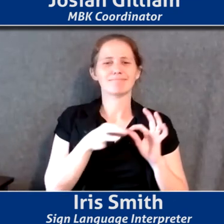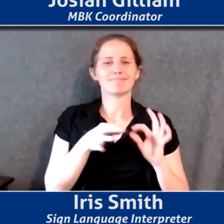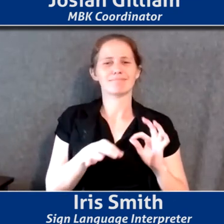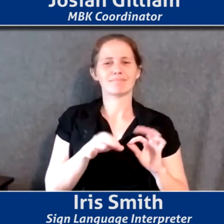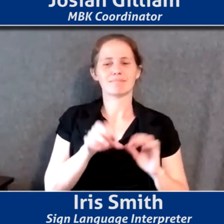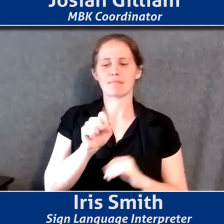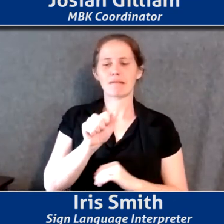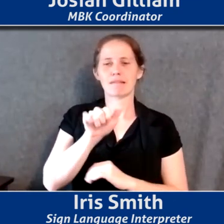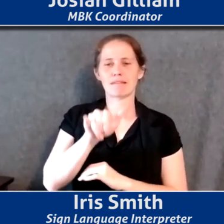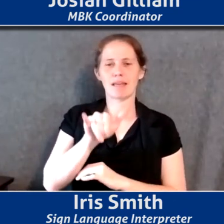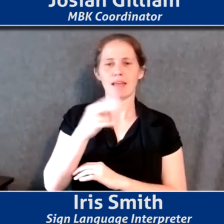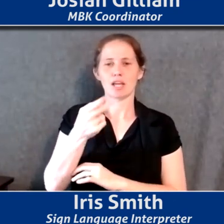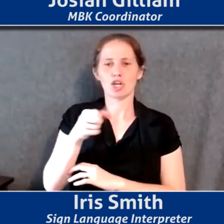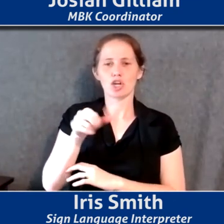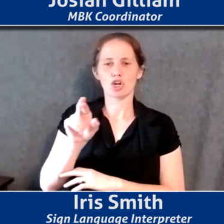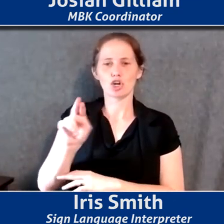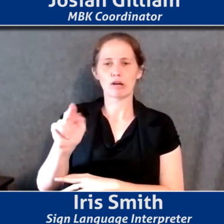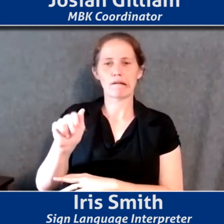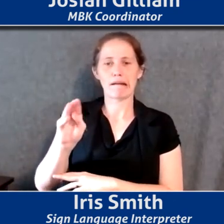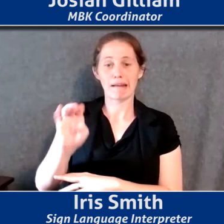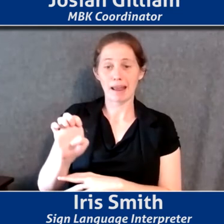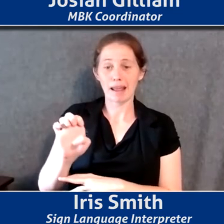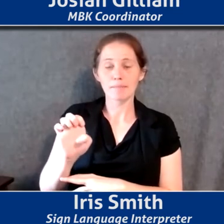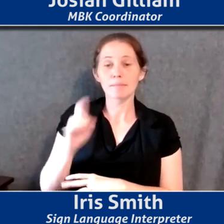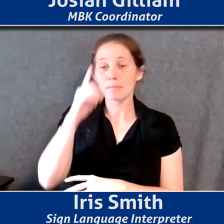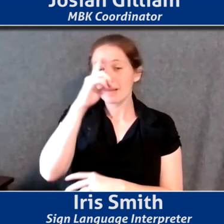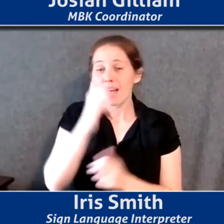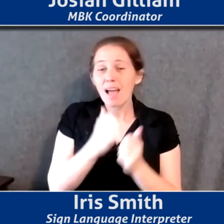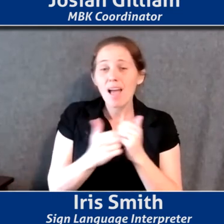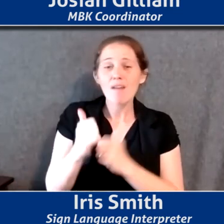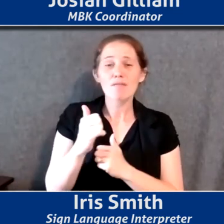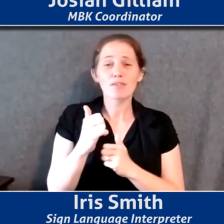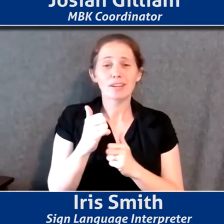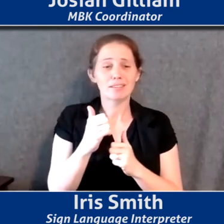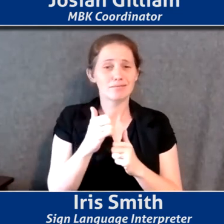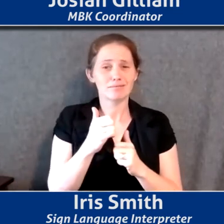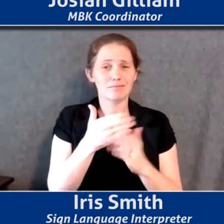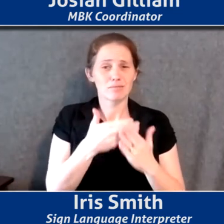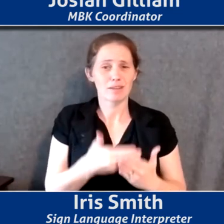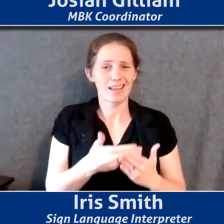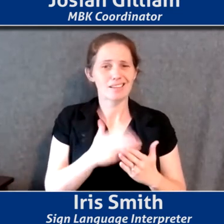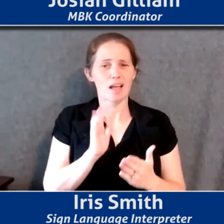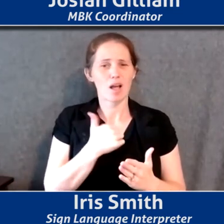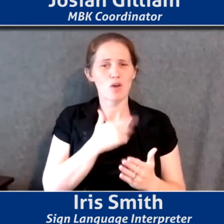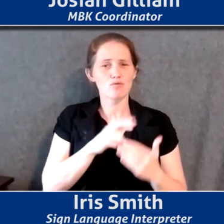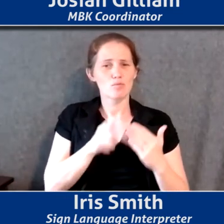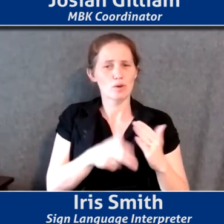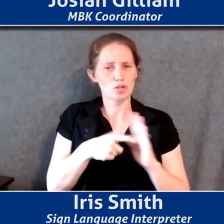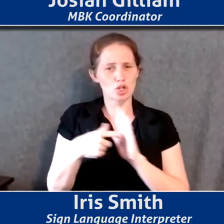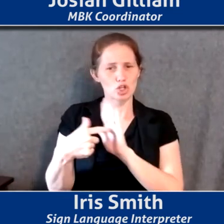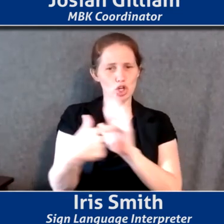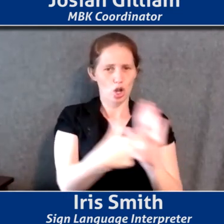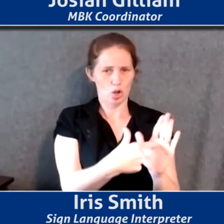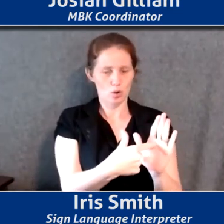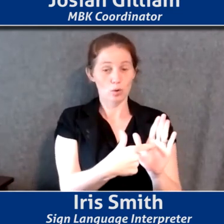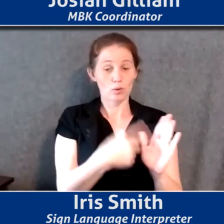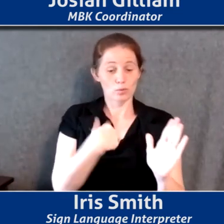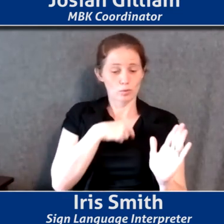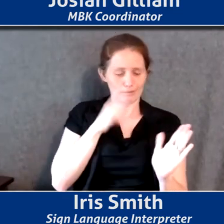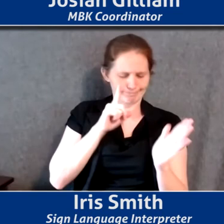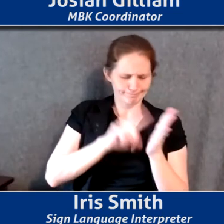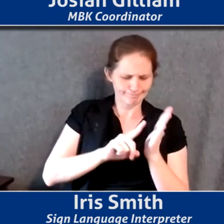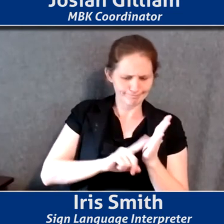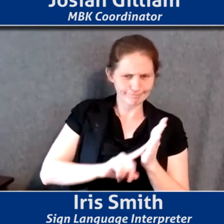every case, what our report, um, is trying to model for everyone is that when we start to look at